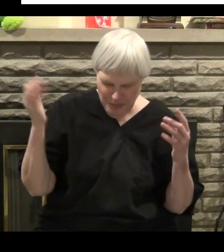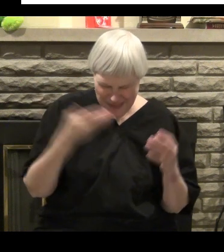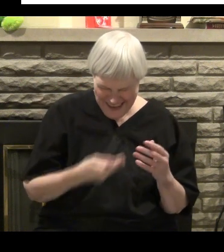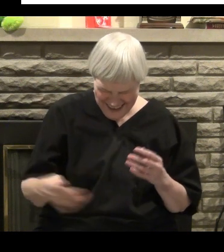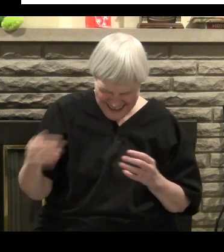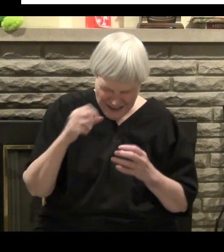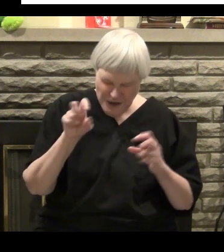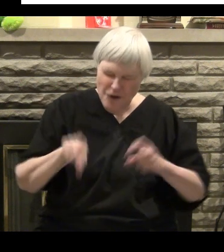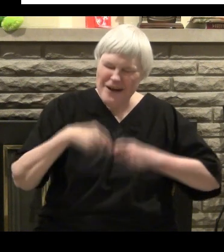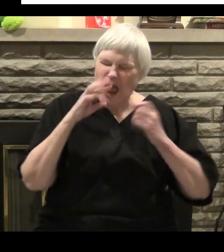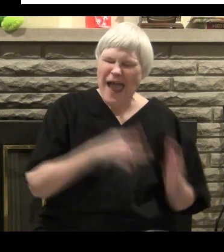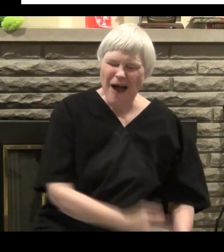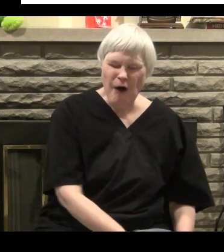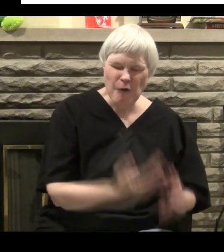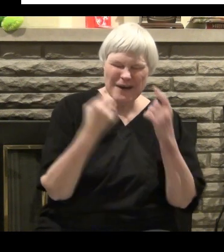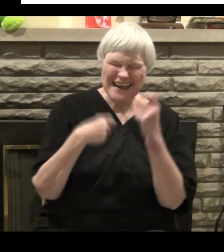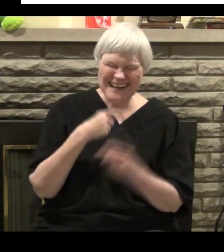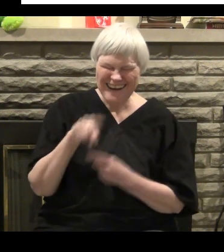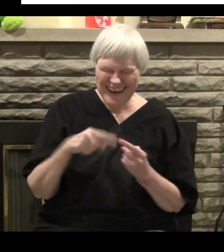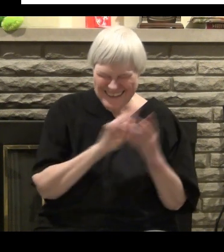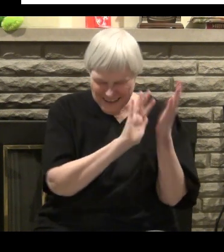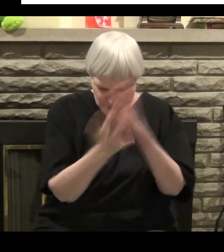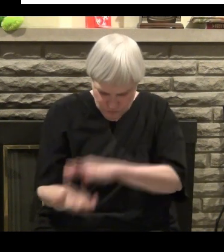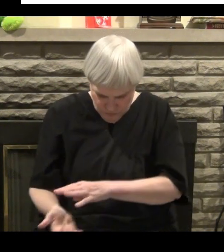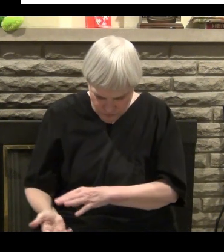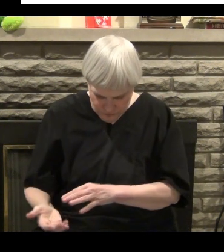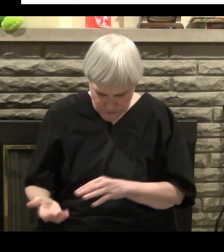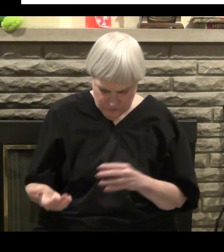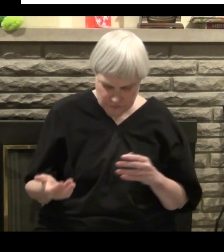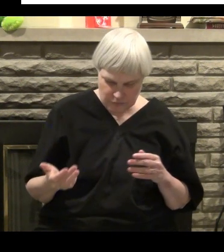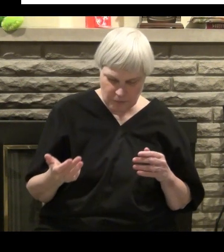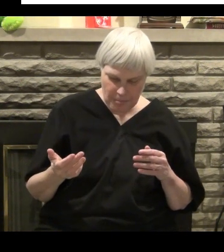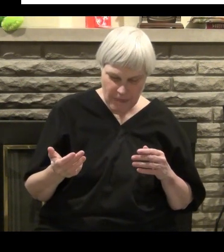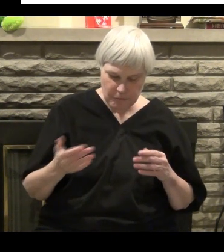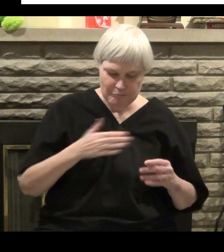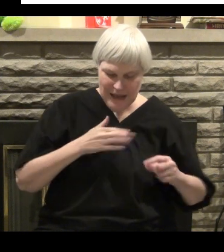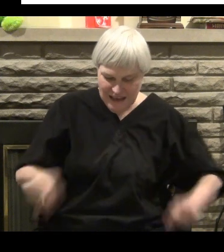I truly believed I had committed a mortal sin and was going to burn in hell when I died.